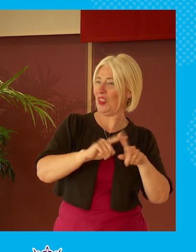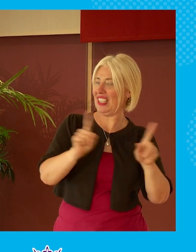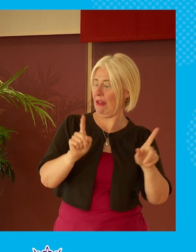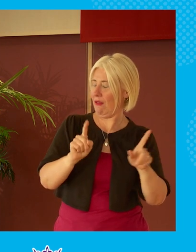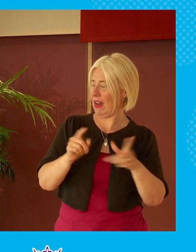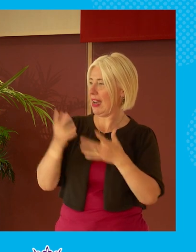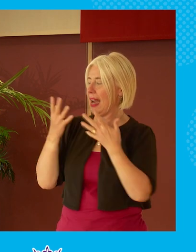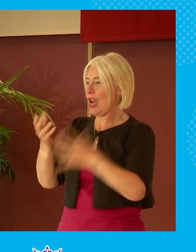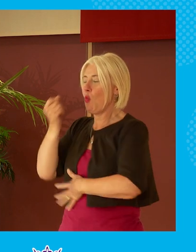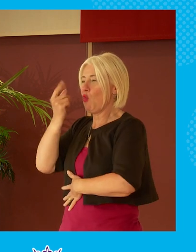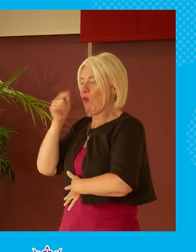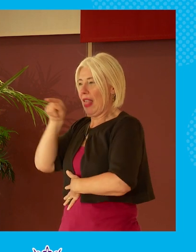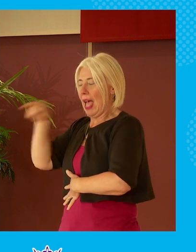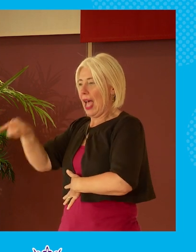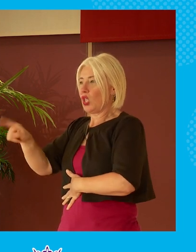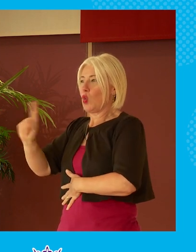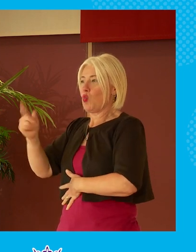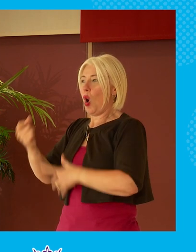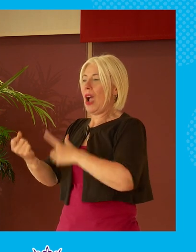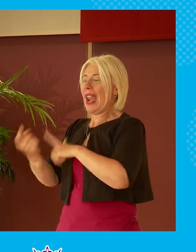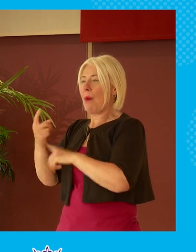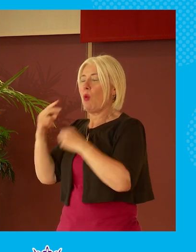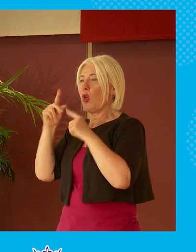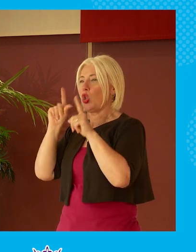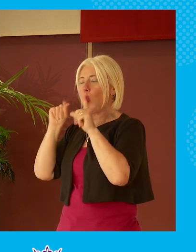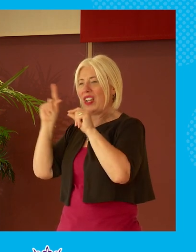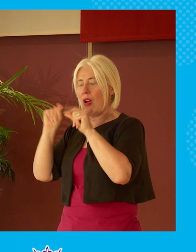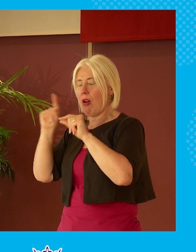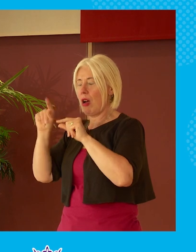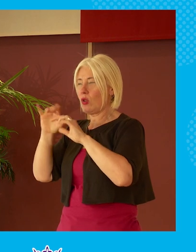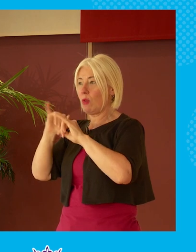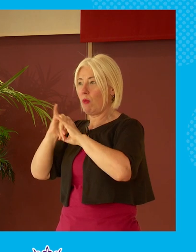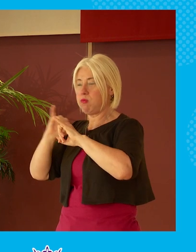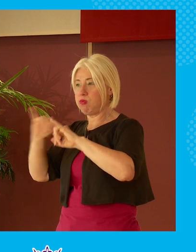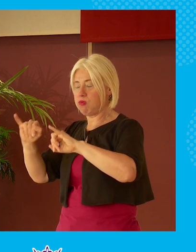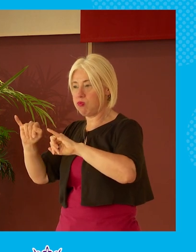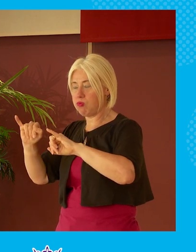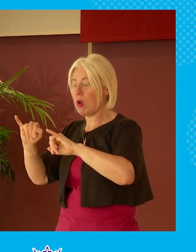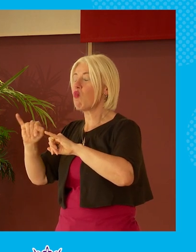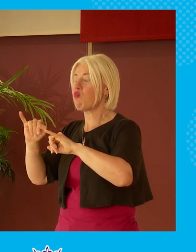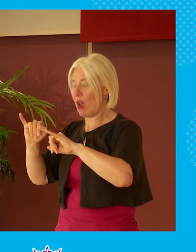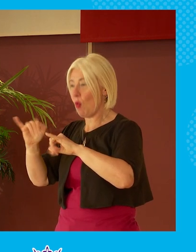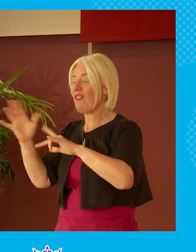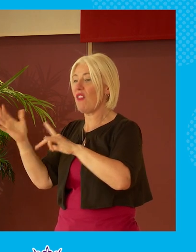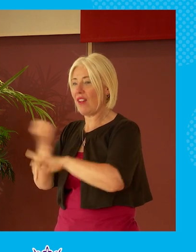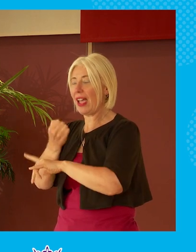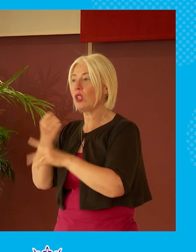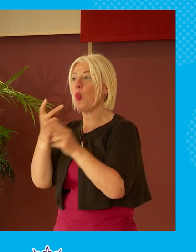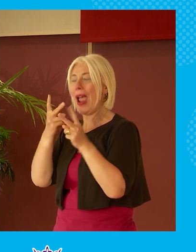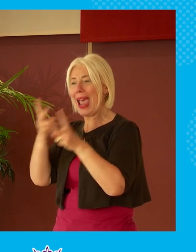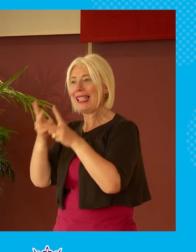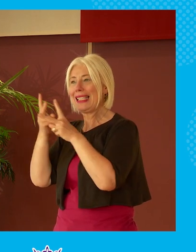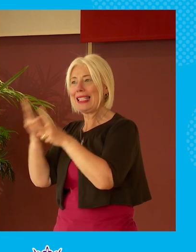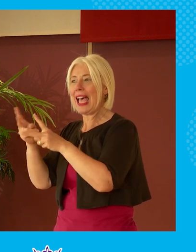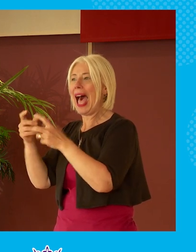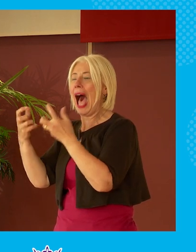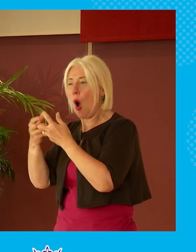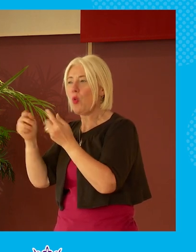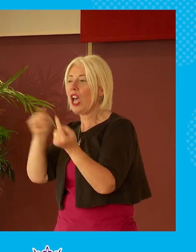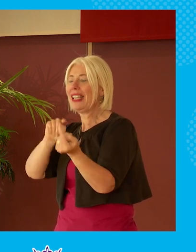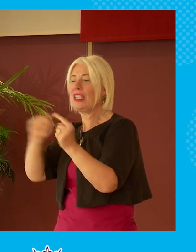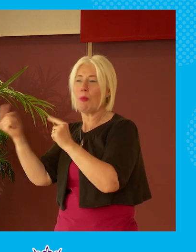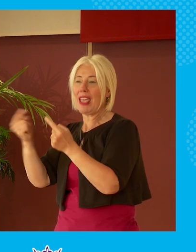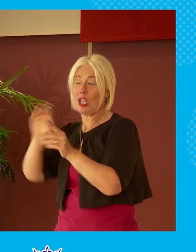do to us it's going to rot our teeth and it's going to make us fat and that's that's really problematic and we need to find ways uh to debate things